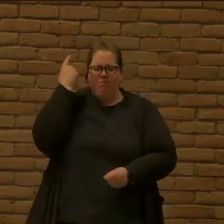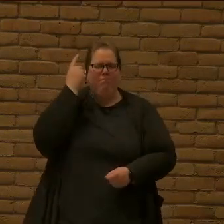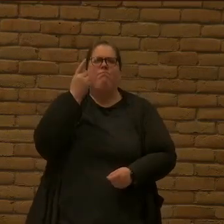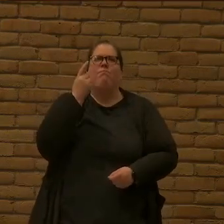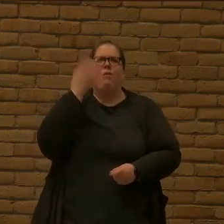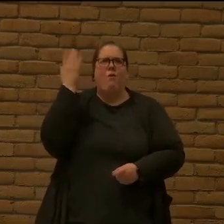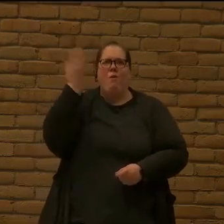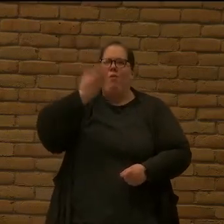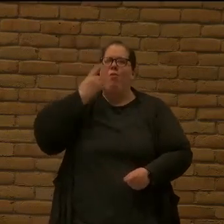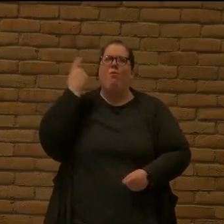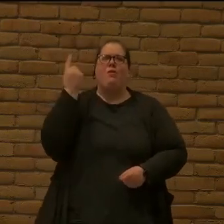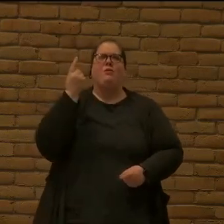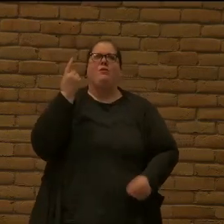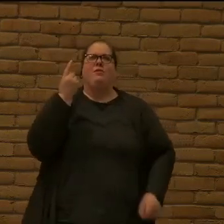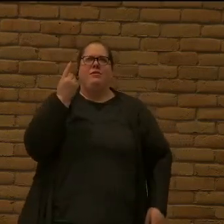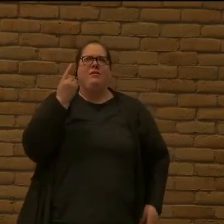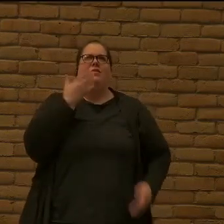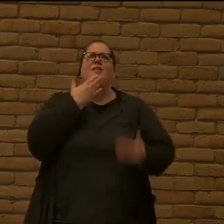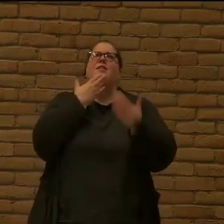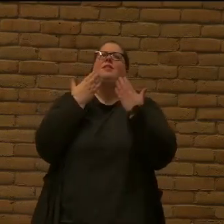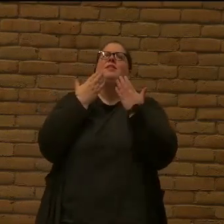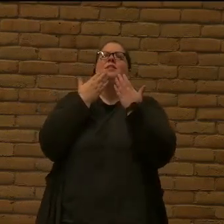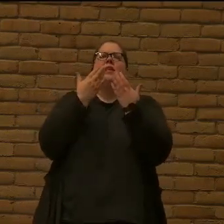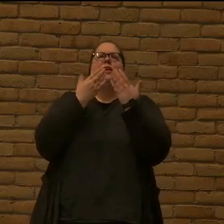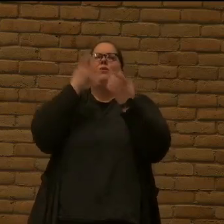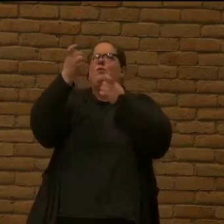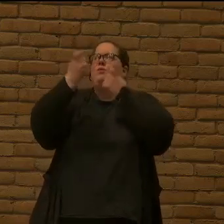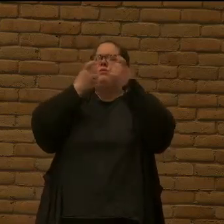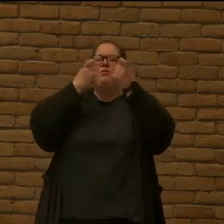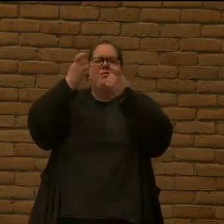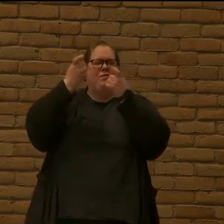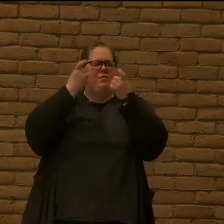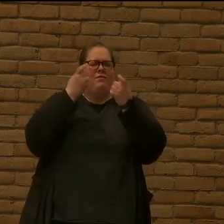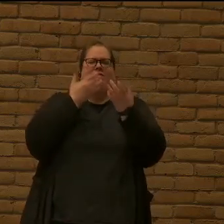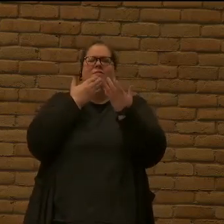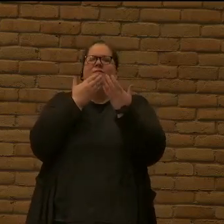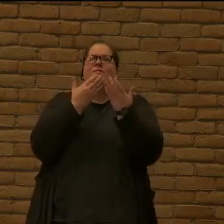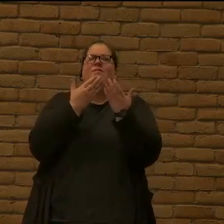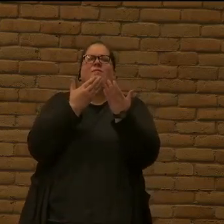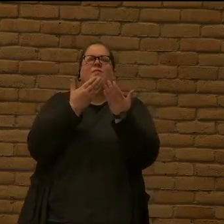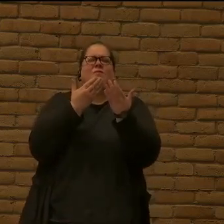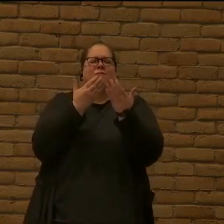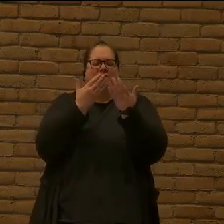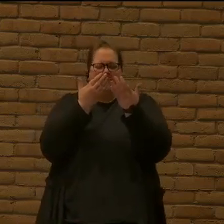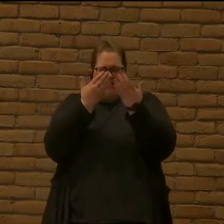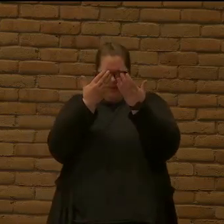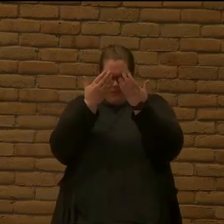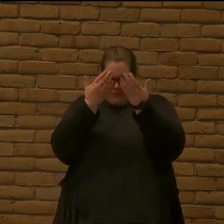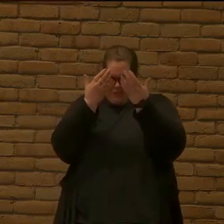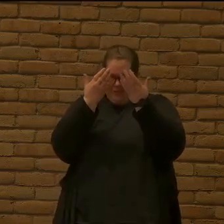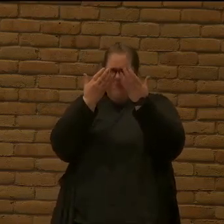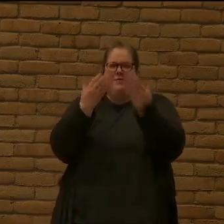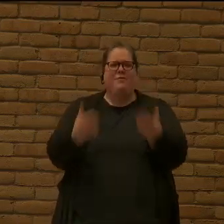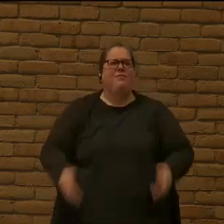Lord that this is out of my hands Out of my hands